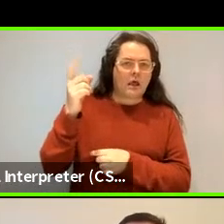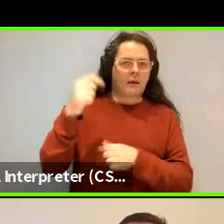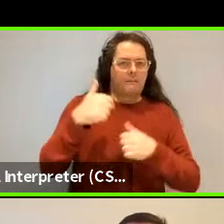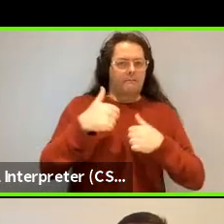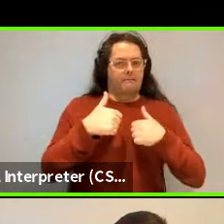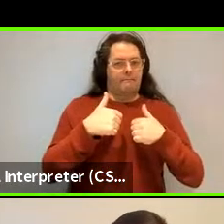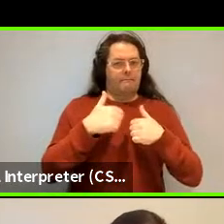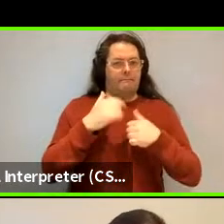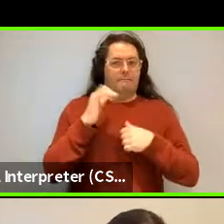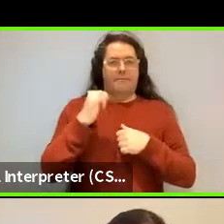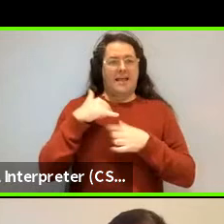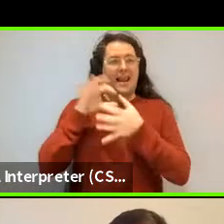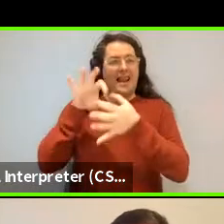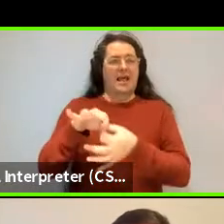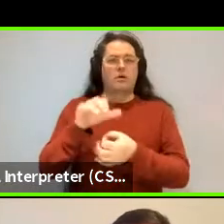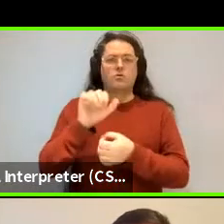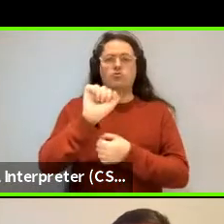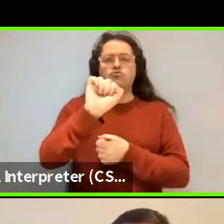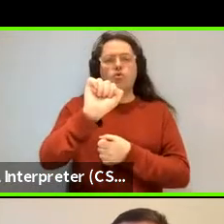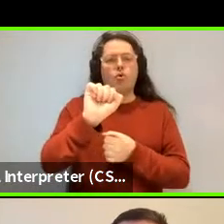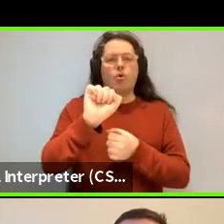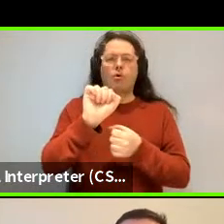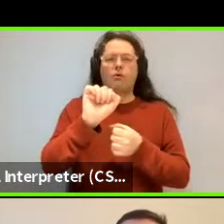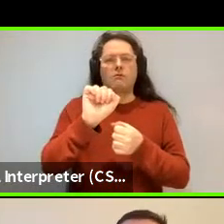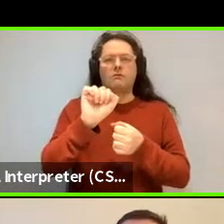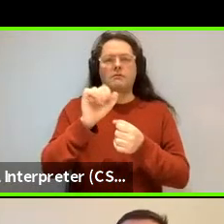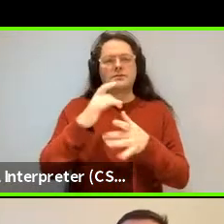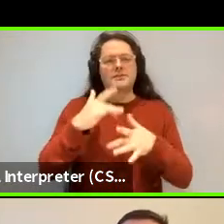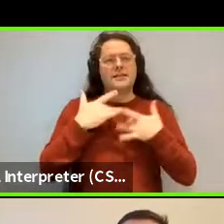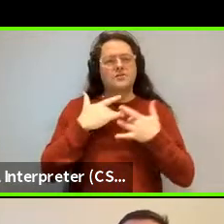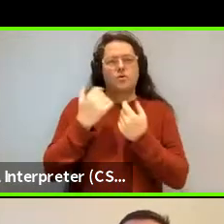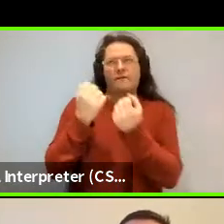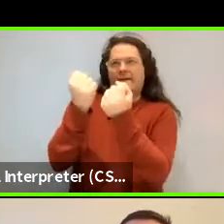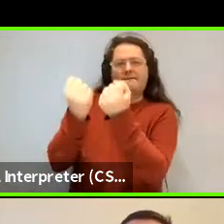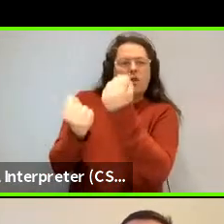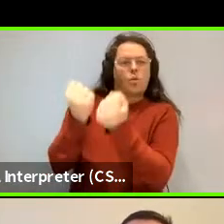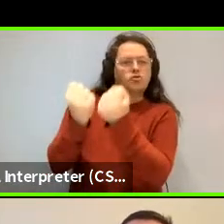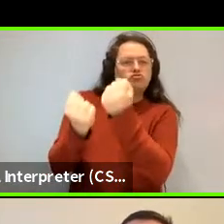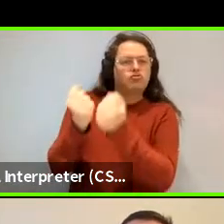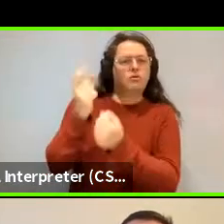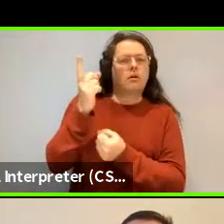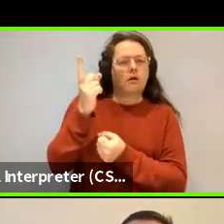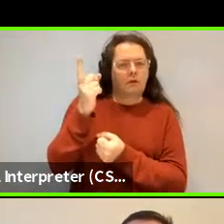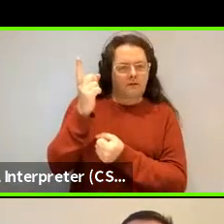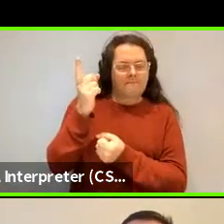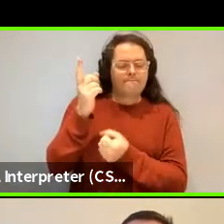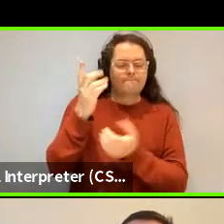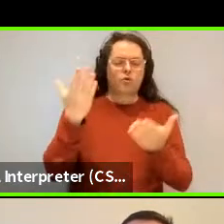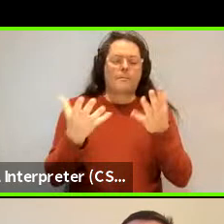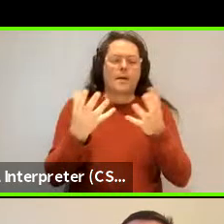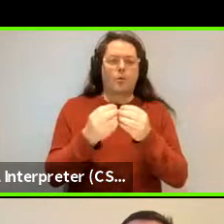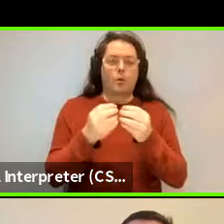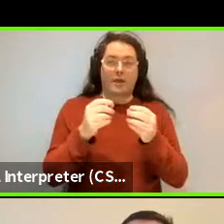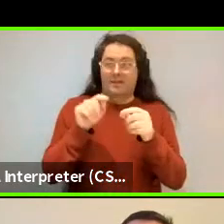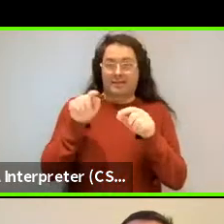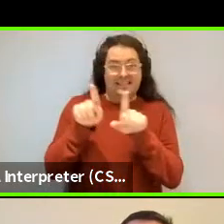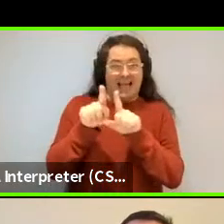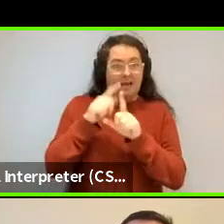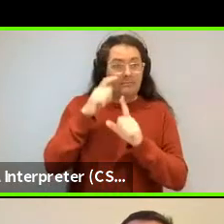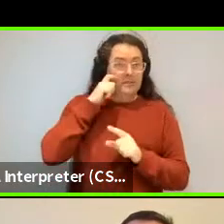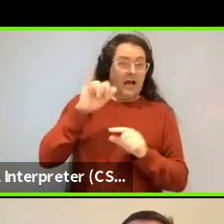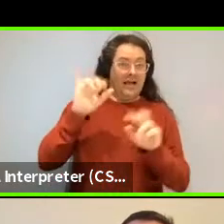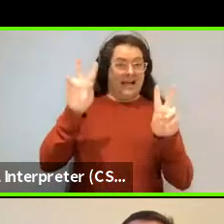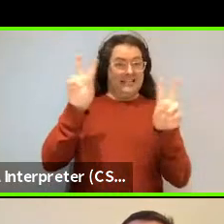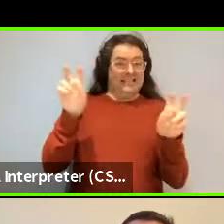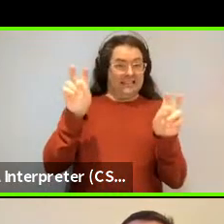that's maybe connected to your evaluative thing. But my contrast with that is even under that kind of sarcastic